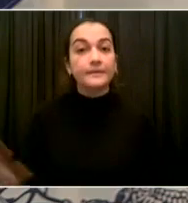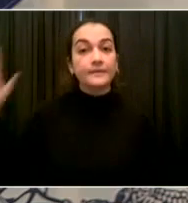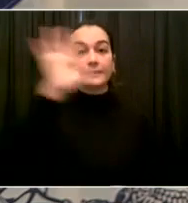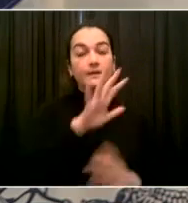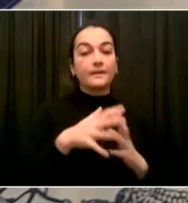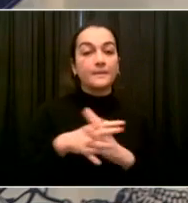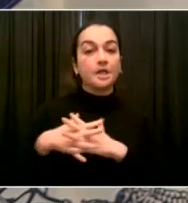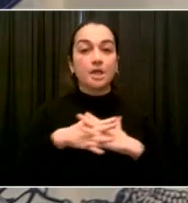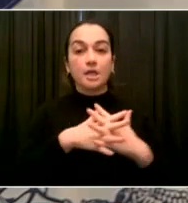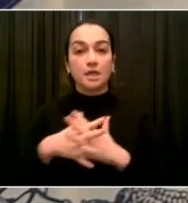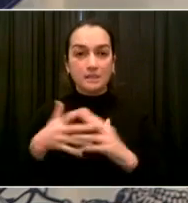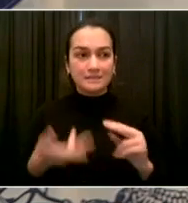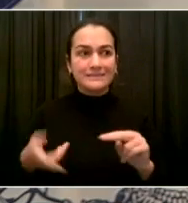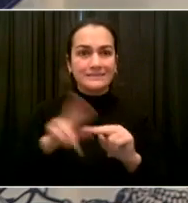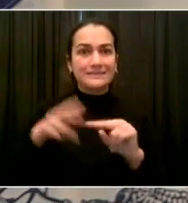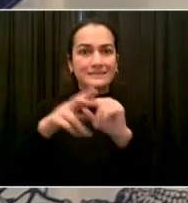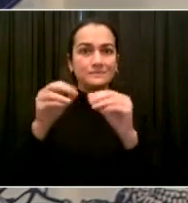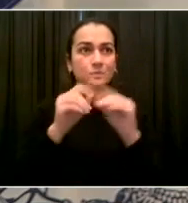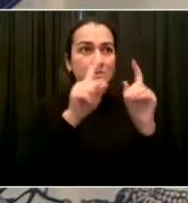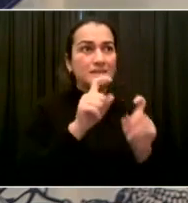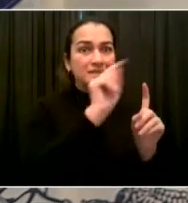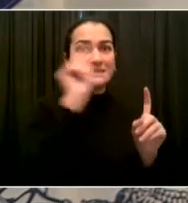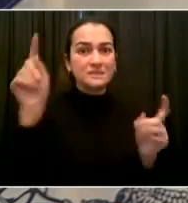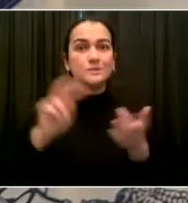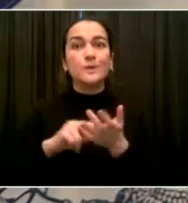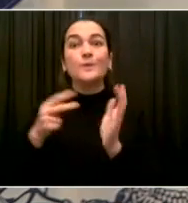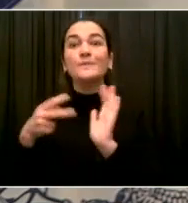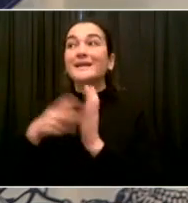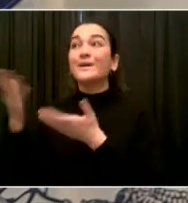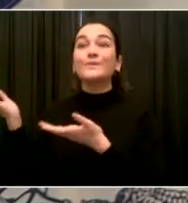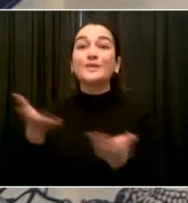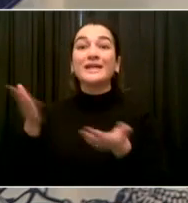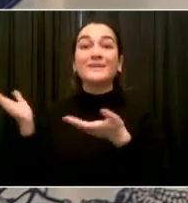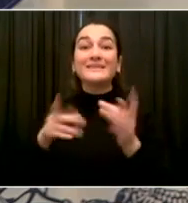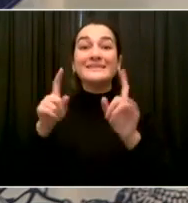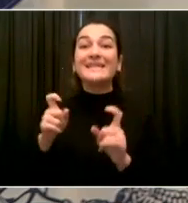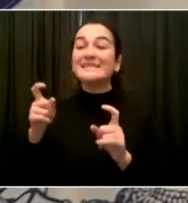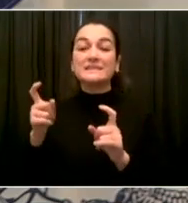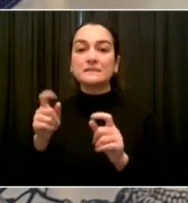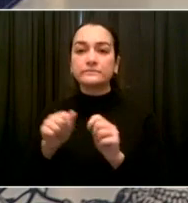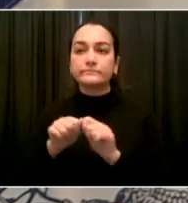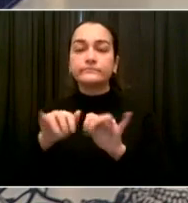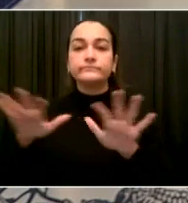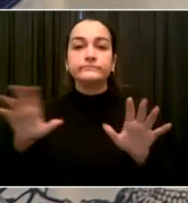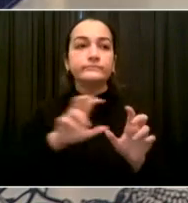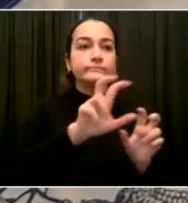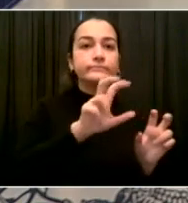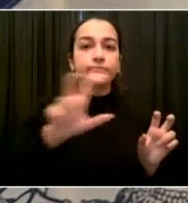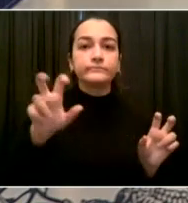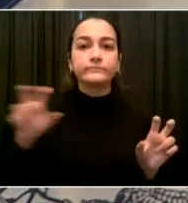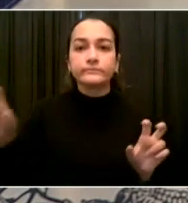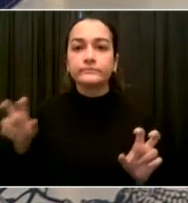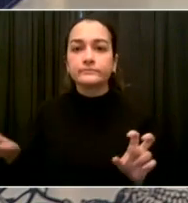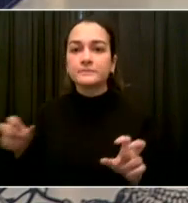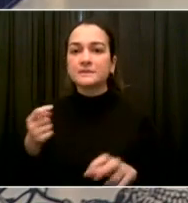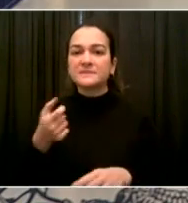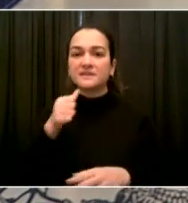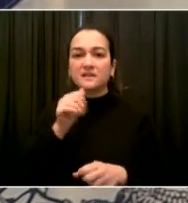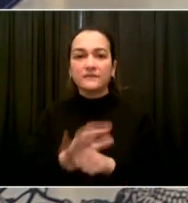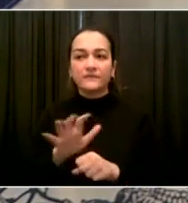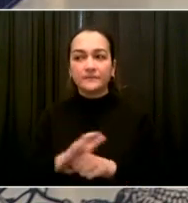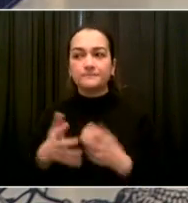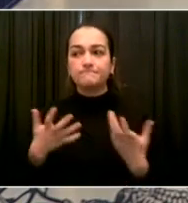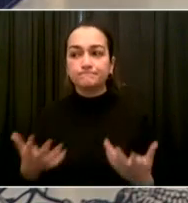working with the private sector to get more supplies. But what we do know is we want to maximize the number of places that New